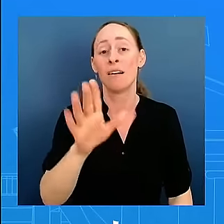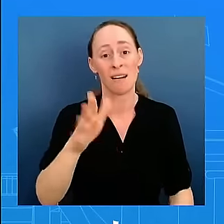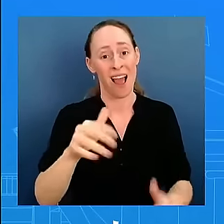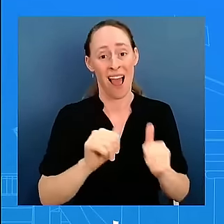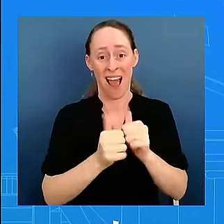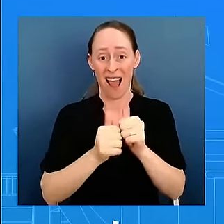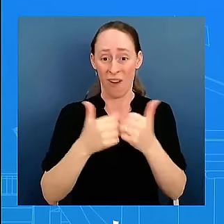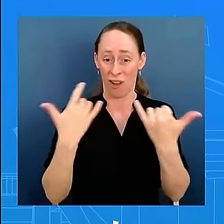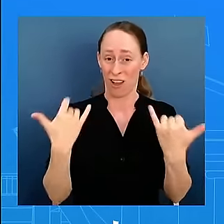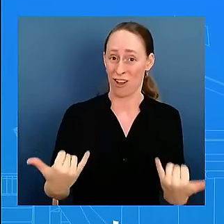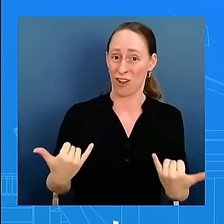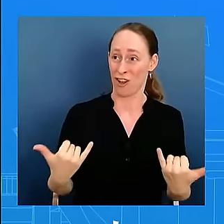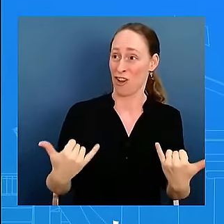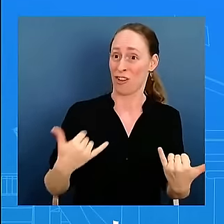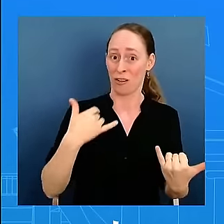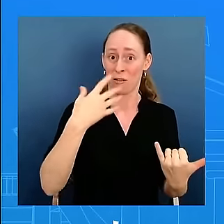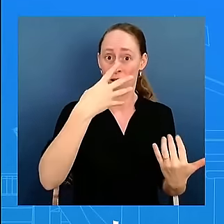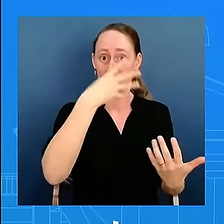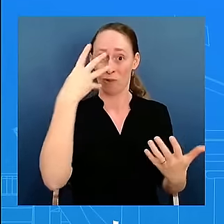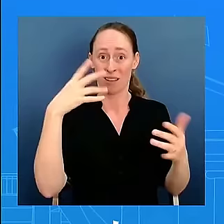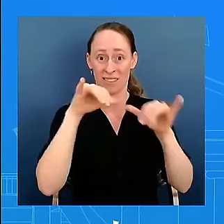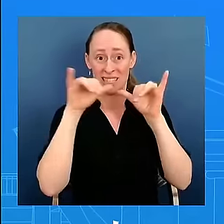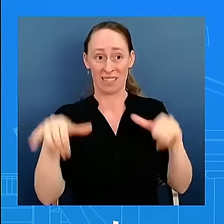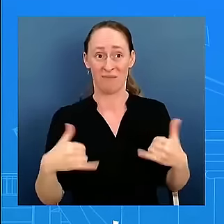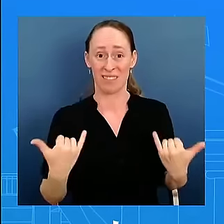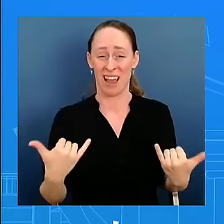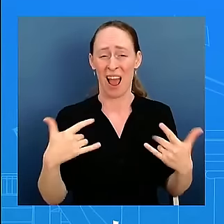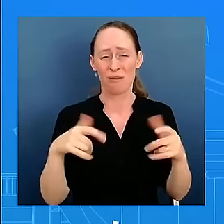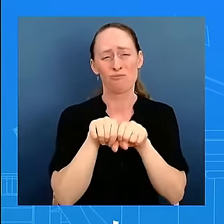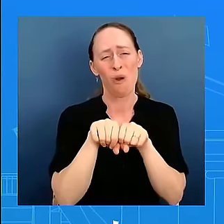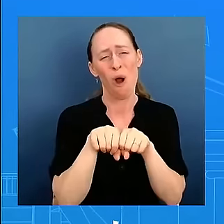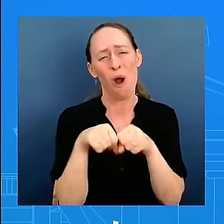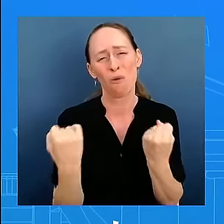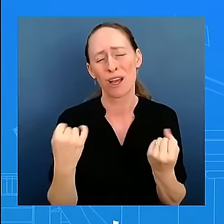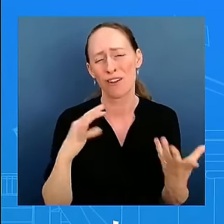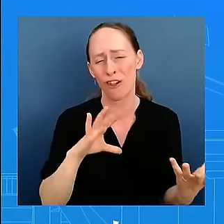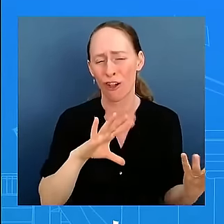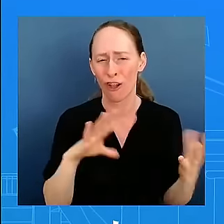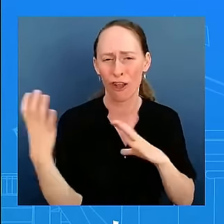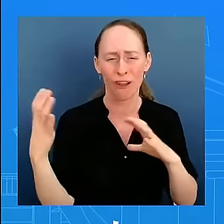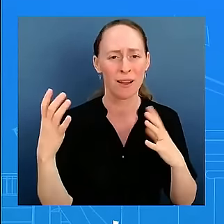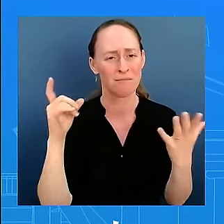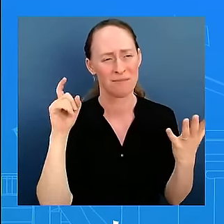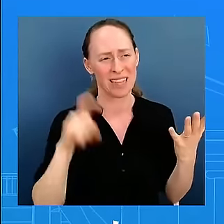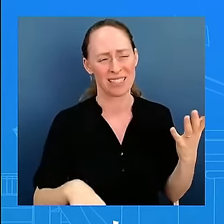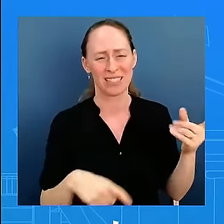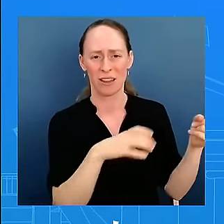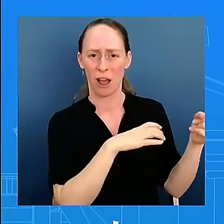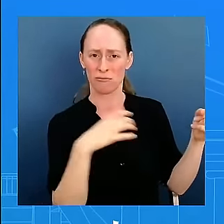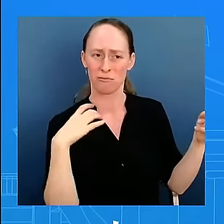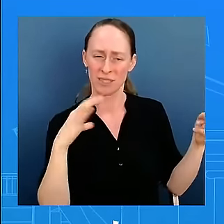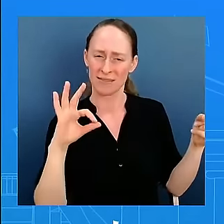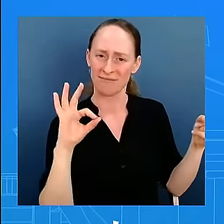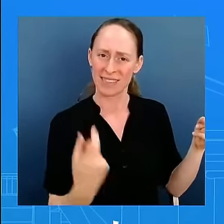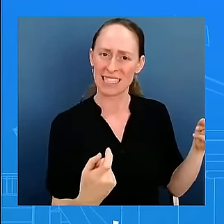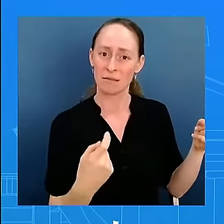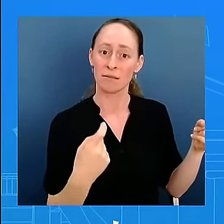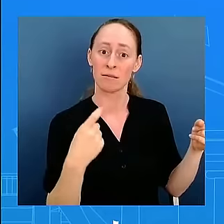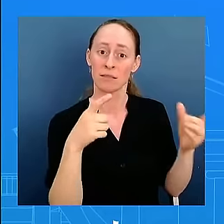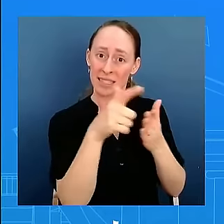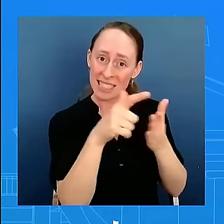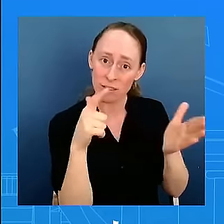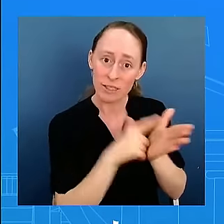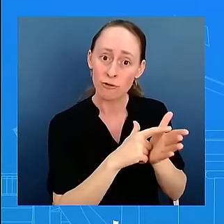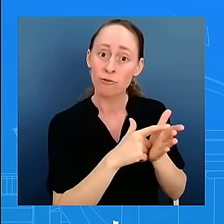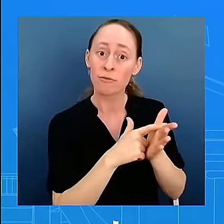process done and move forward we started that republicans voted it down twice we had a